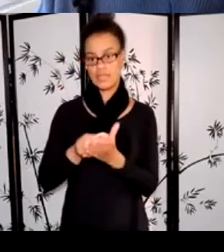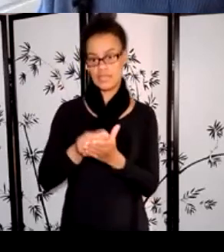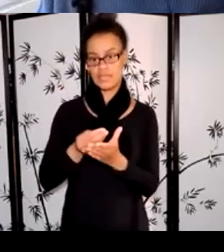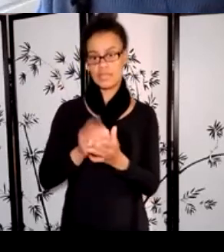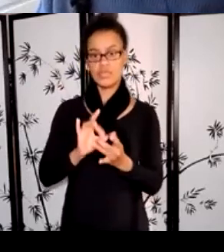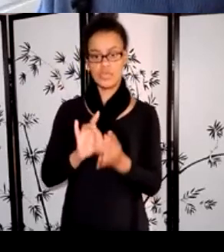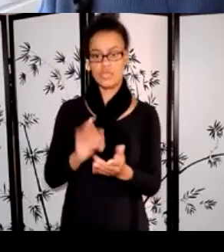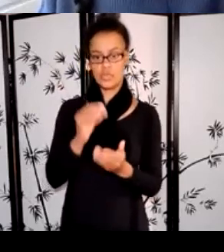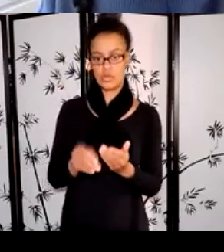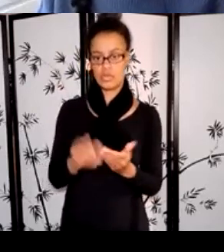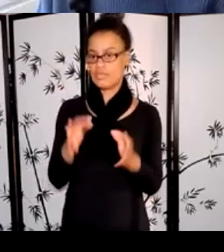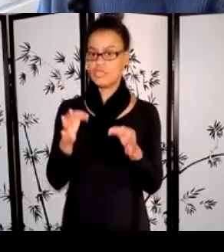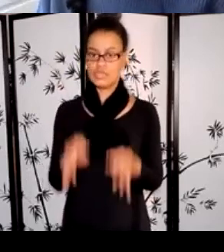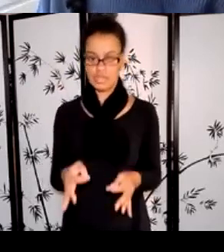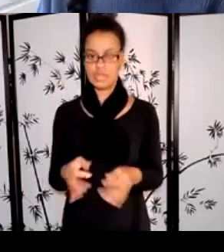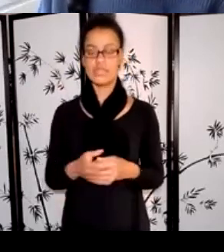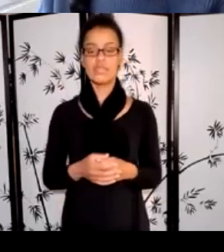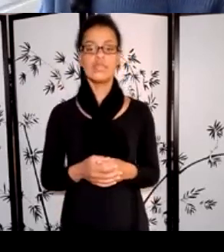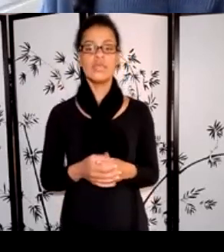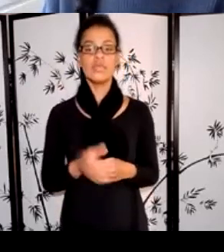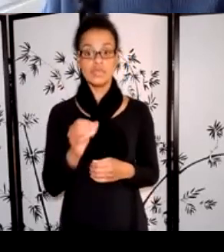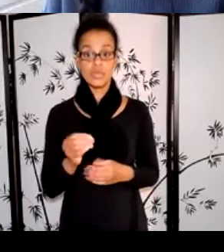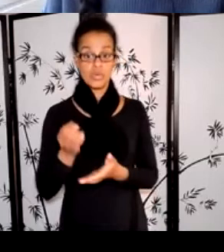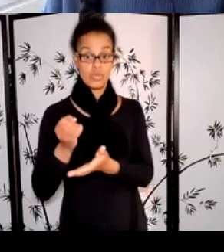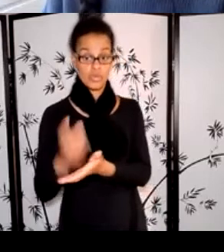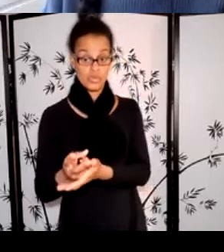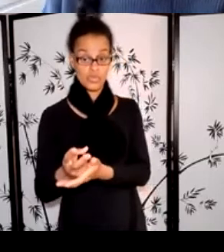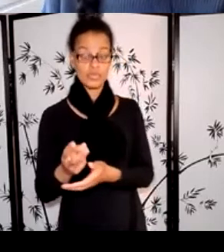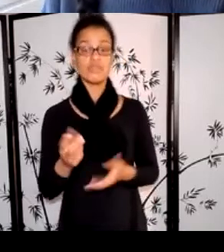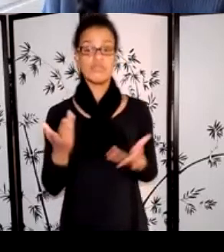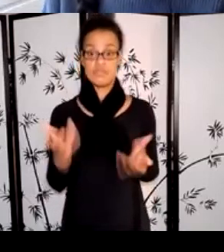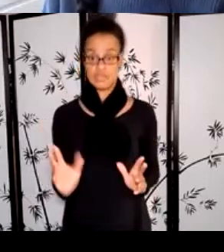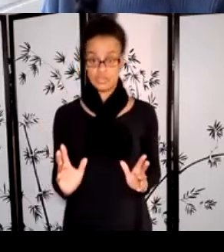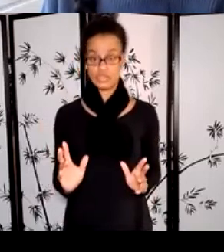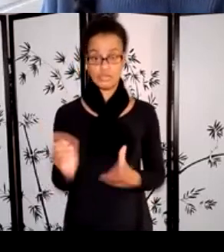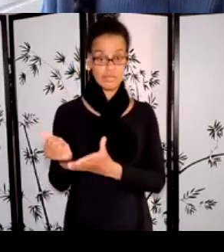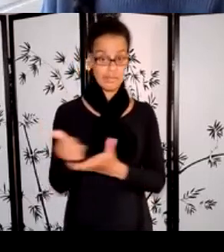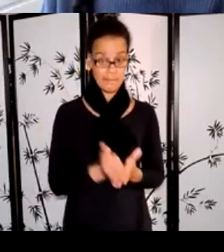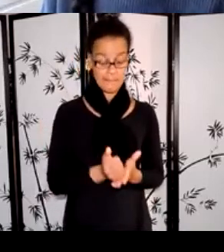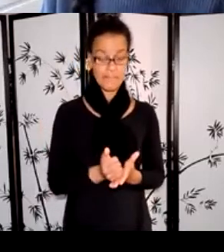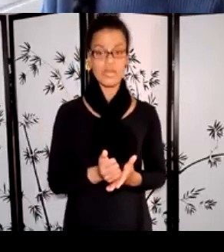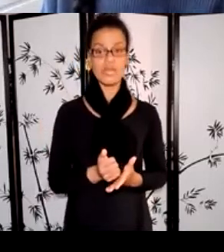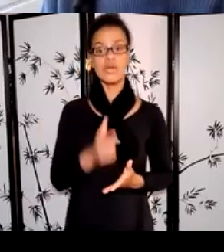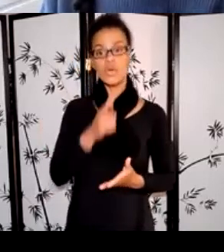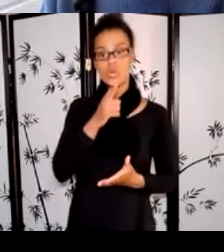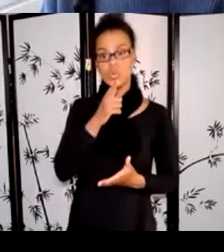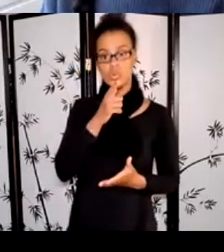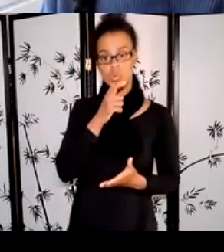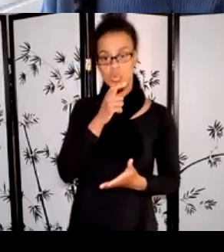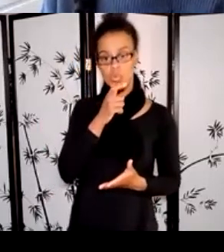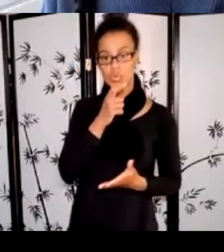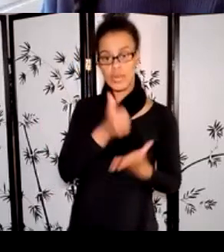once approved, those who provide you assistance will be asked to invoice us for the agreed upon amount, and we will send them payment directly.